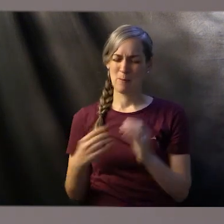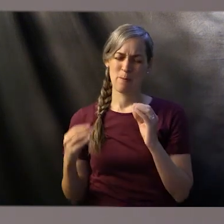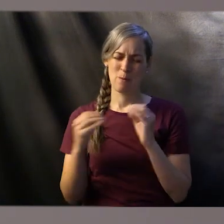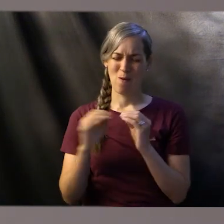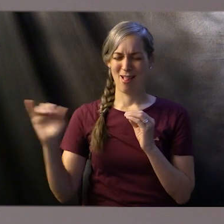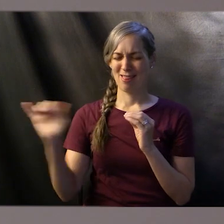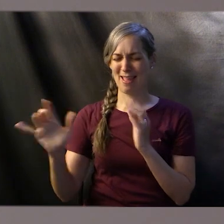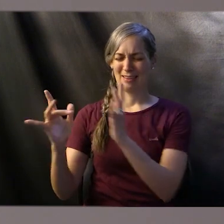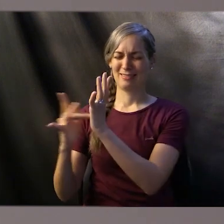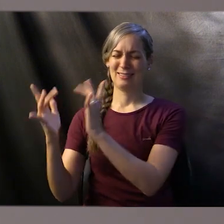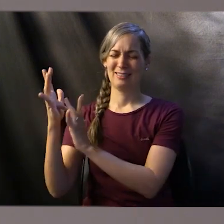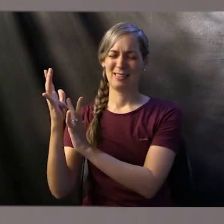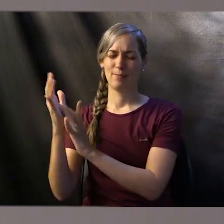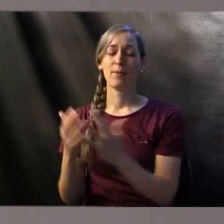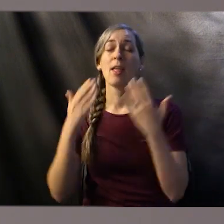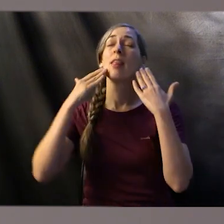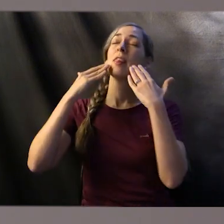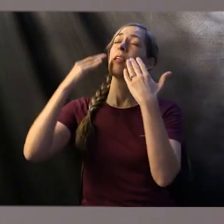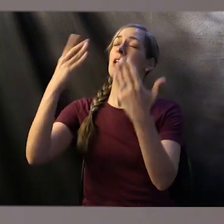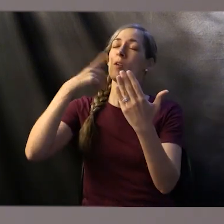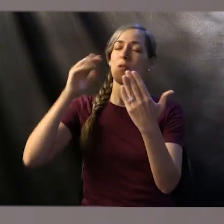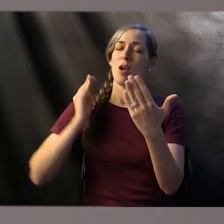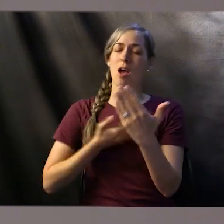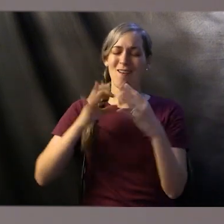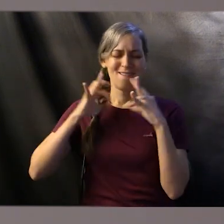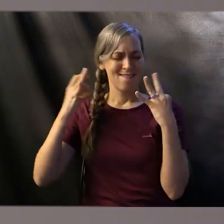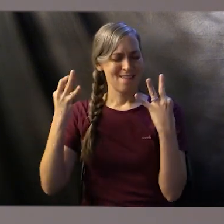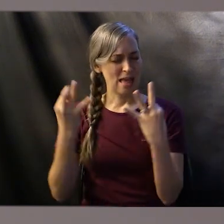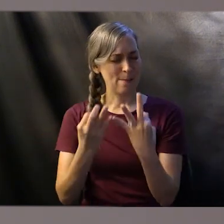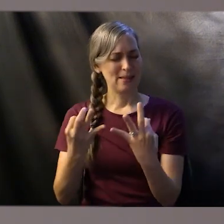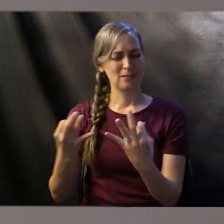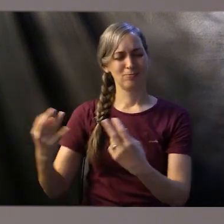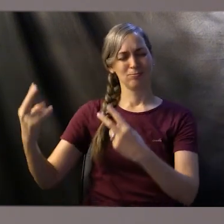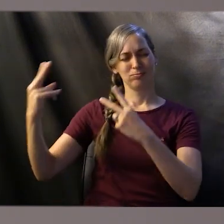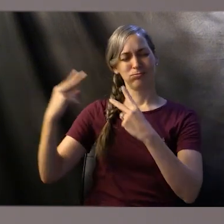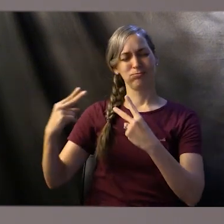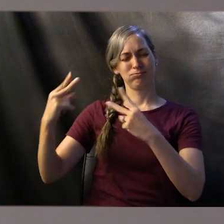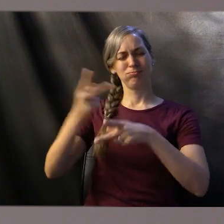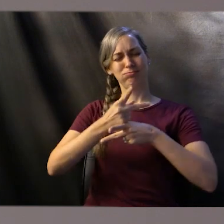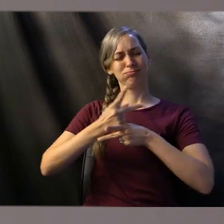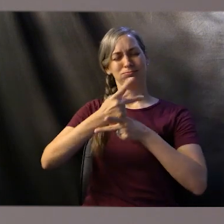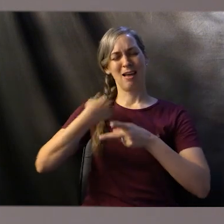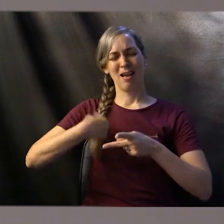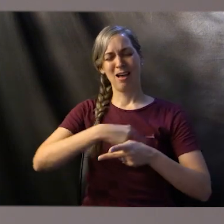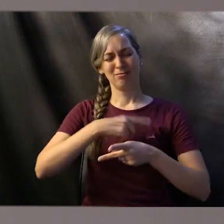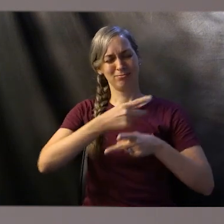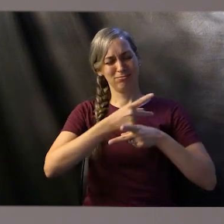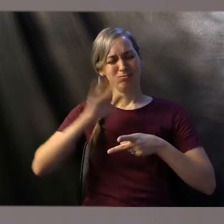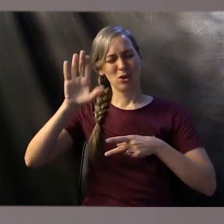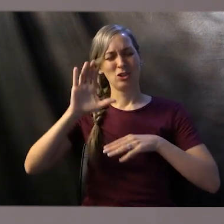help make us more like him. Thank you for our families. We pray that you'll watch over us during this time,